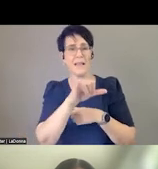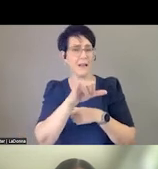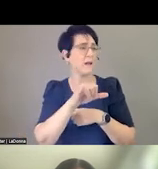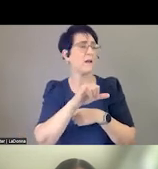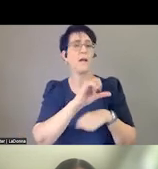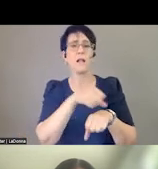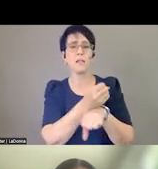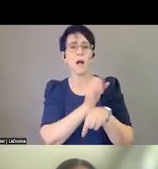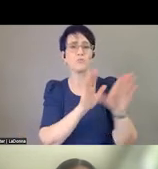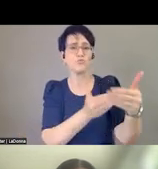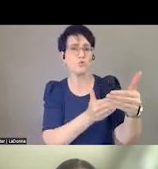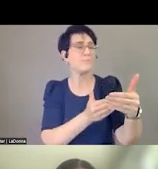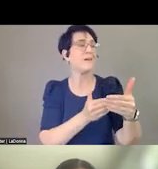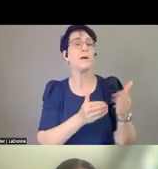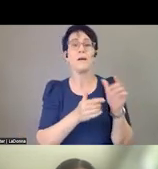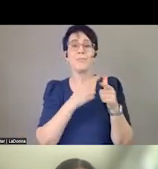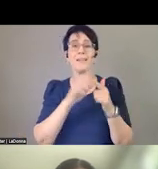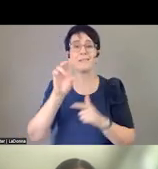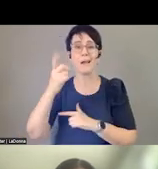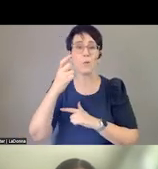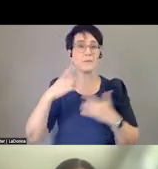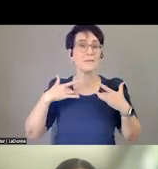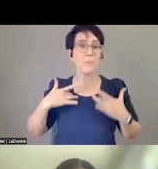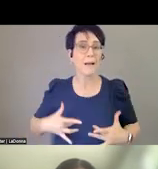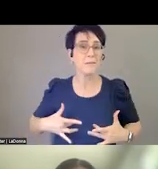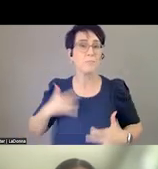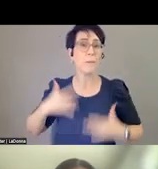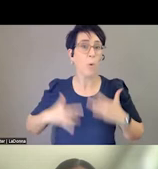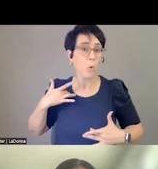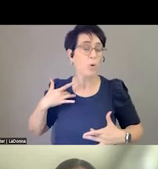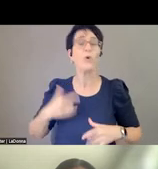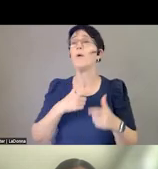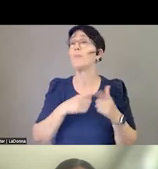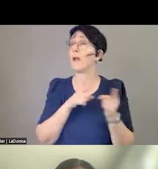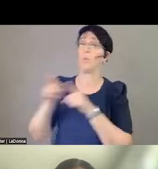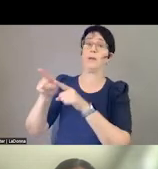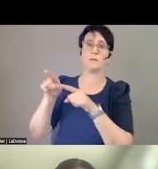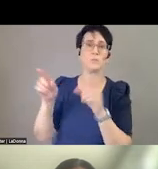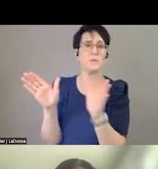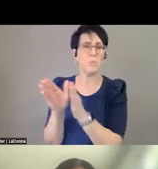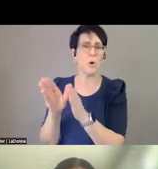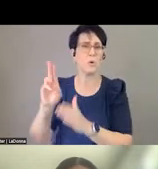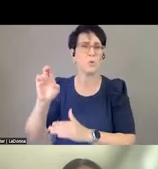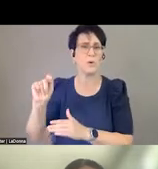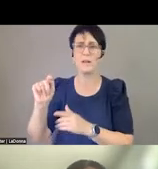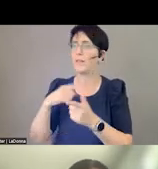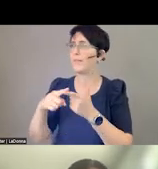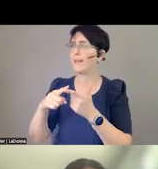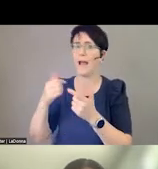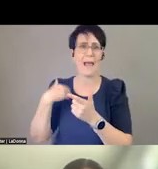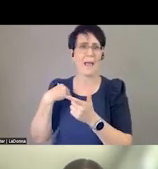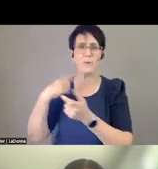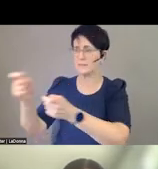going up to the unit, and being welcomed by a small cup of medications and